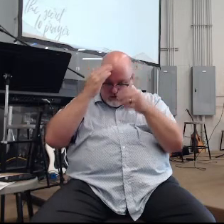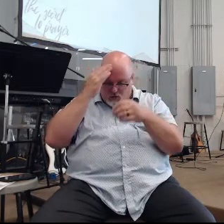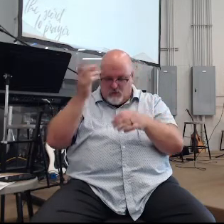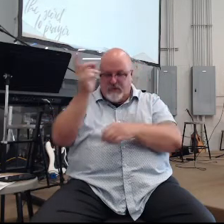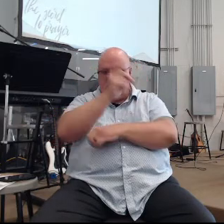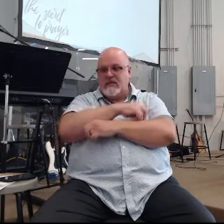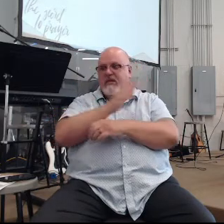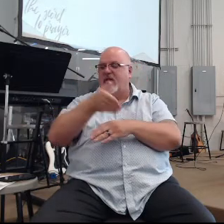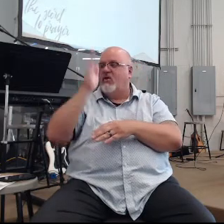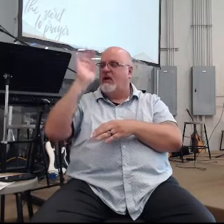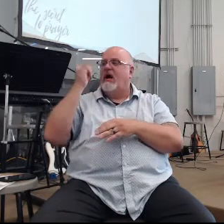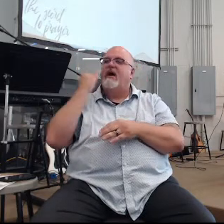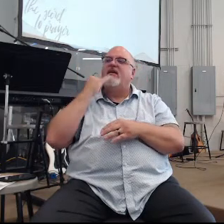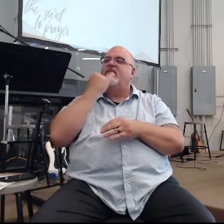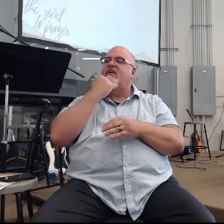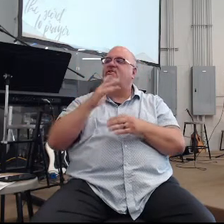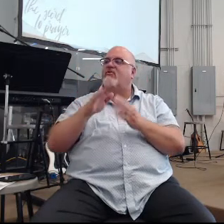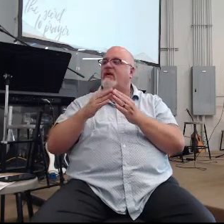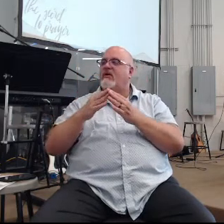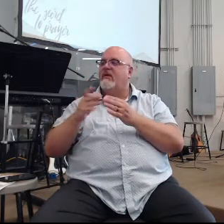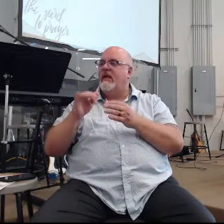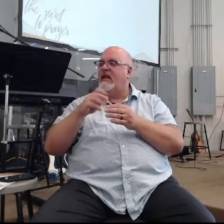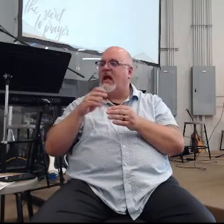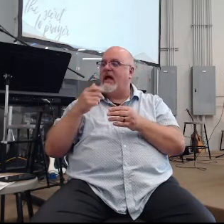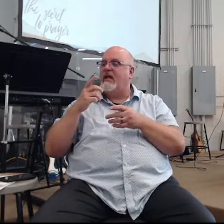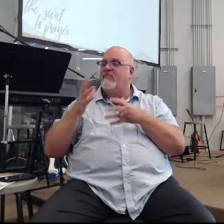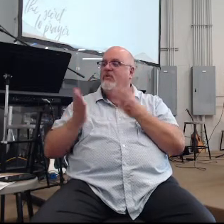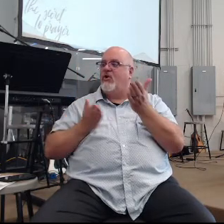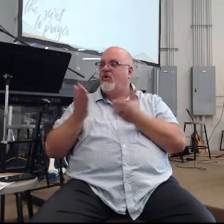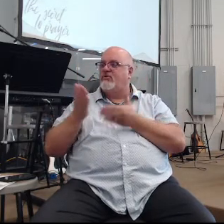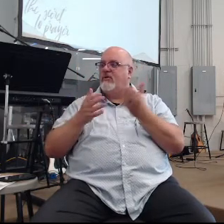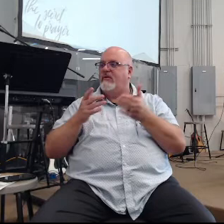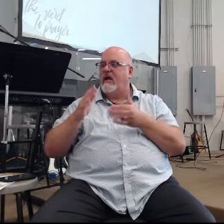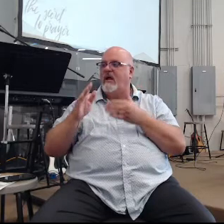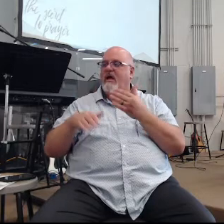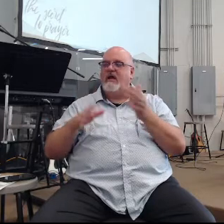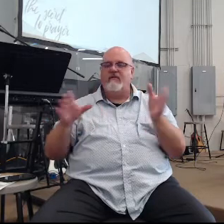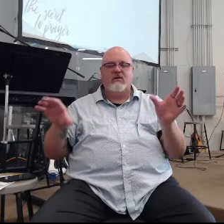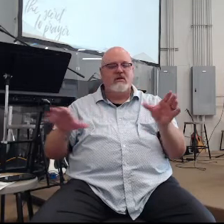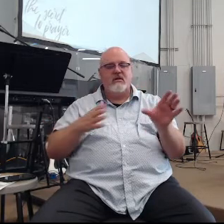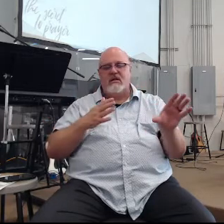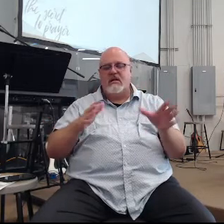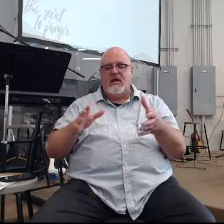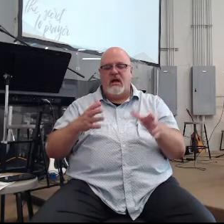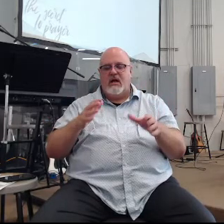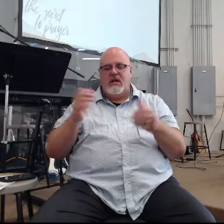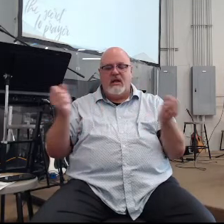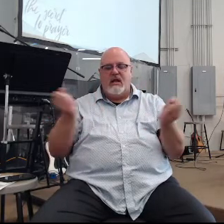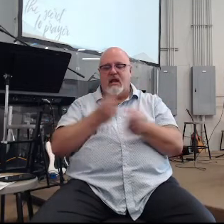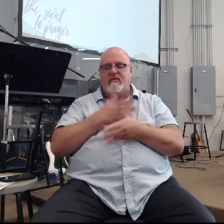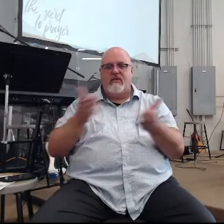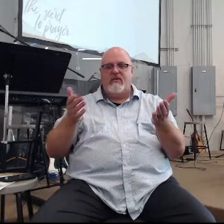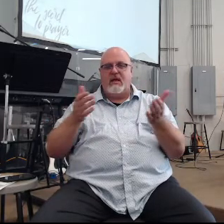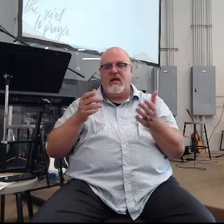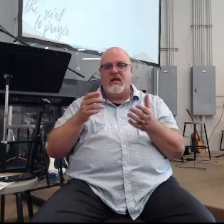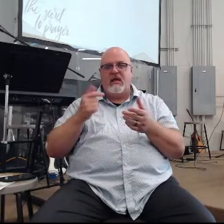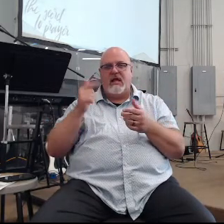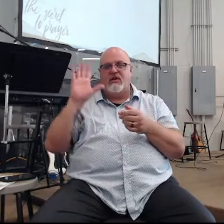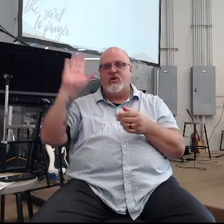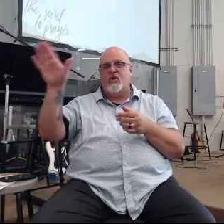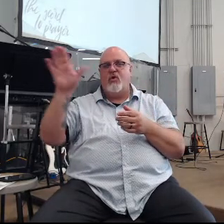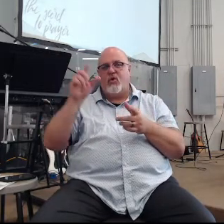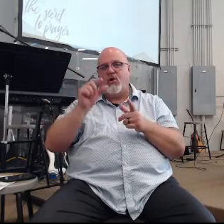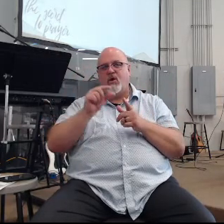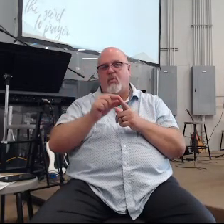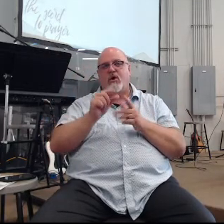Israel and that I am your servant and that I have done all these things at your word